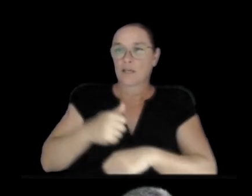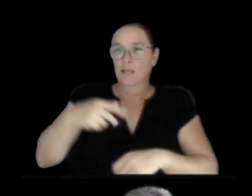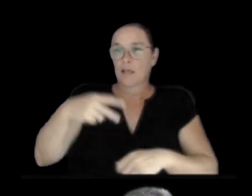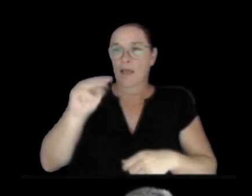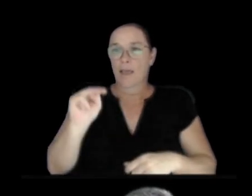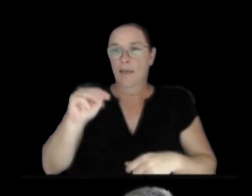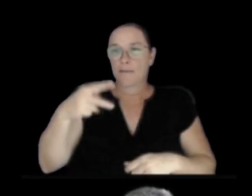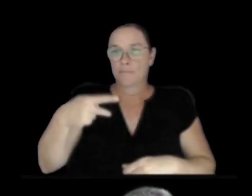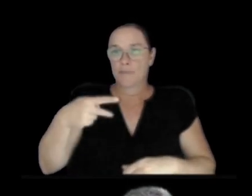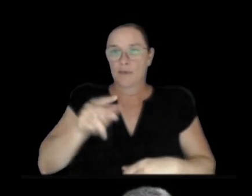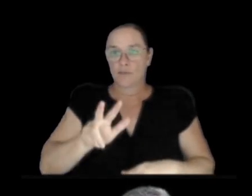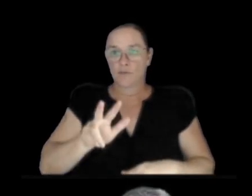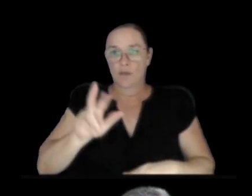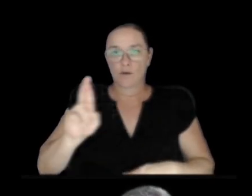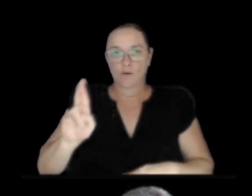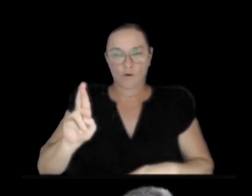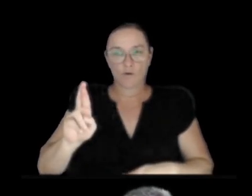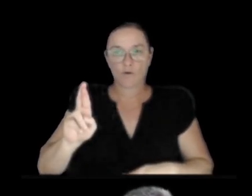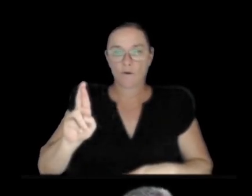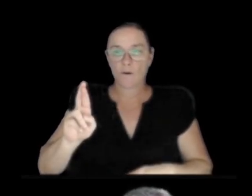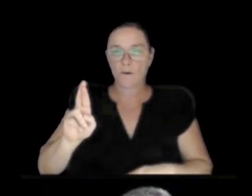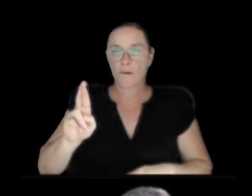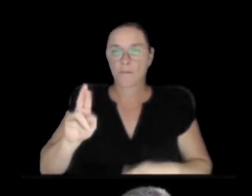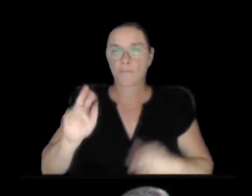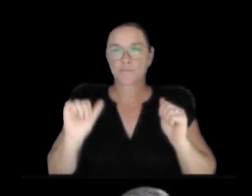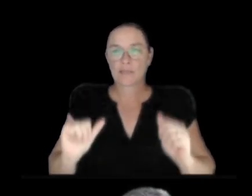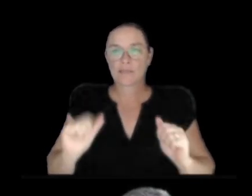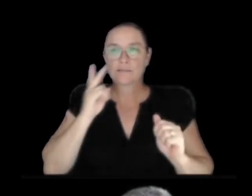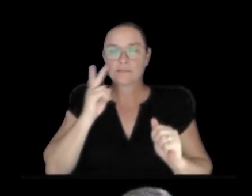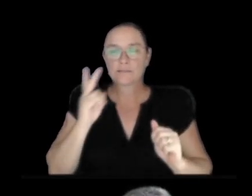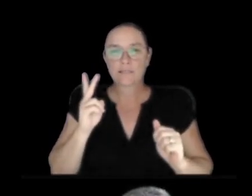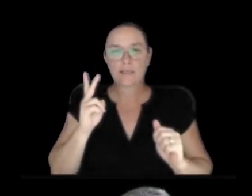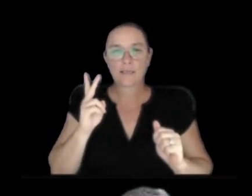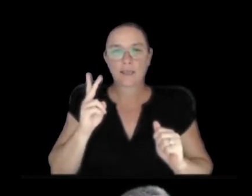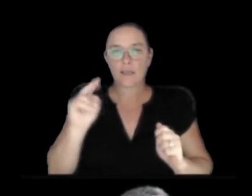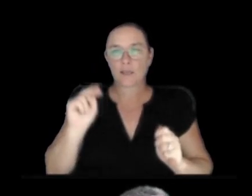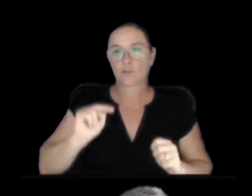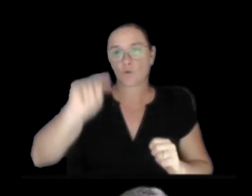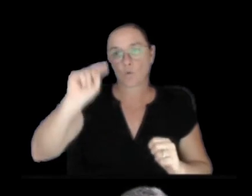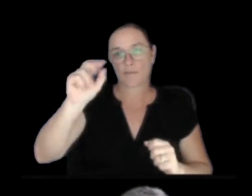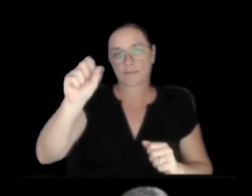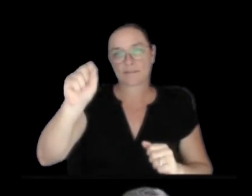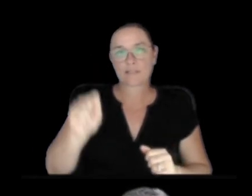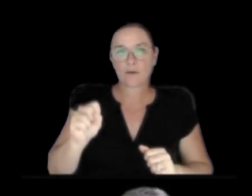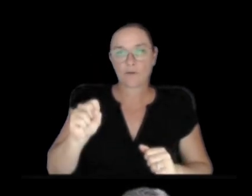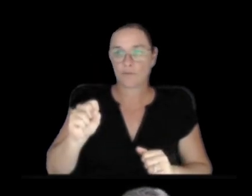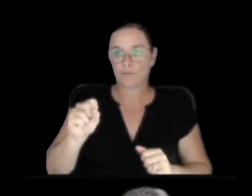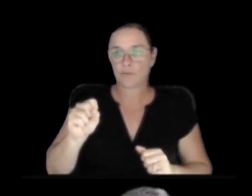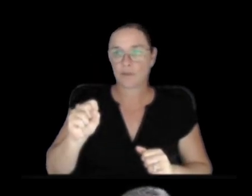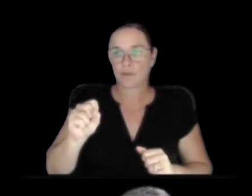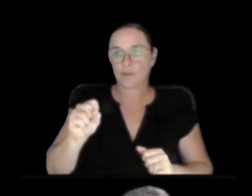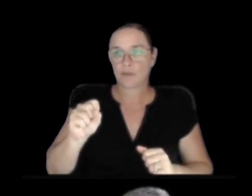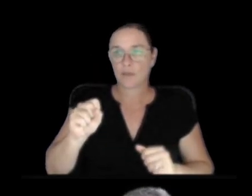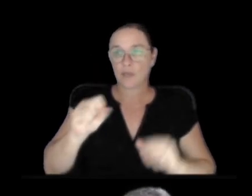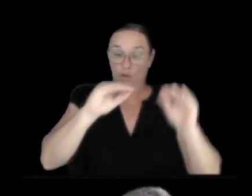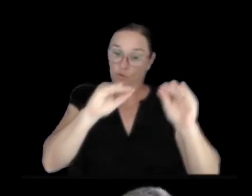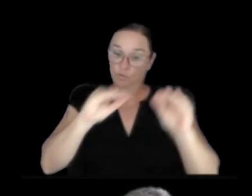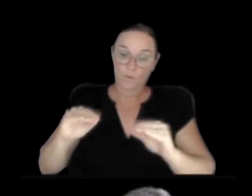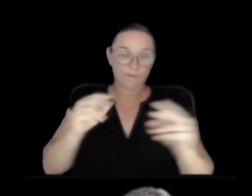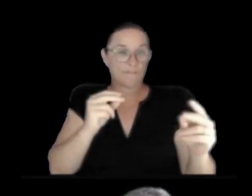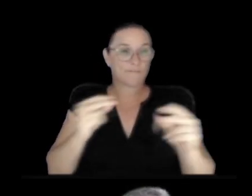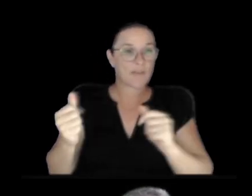over here, we can see that its north-south component is moving rapidly to the south still.